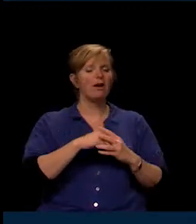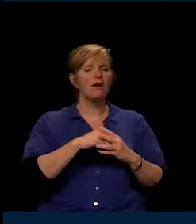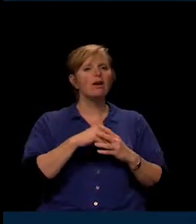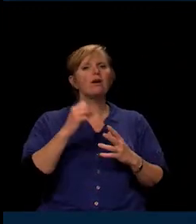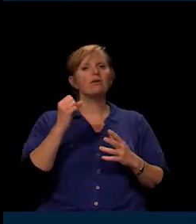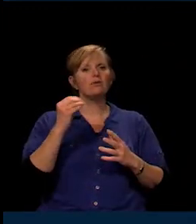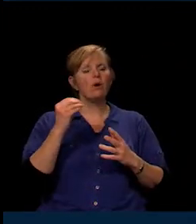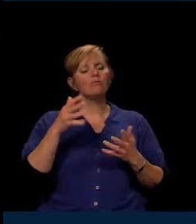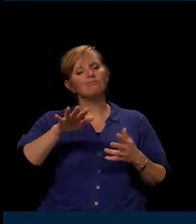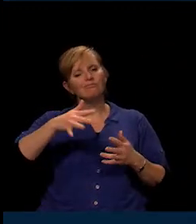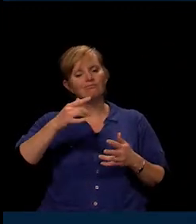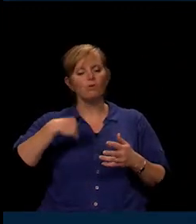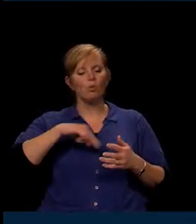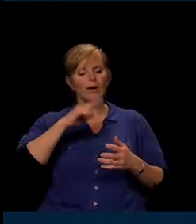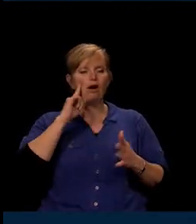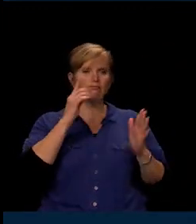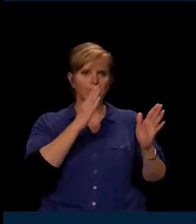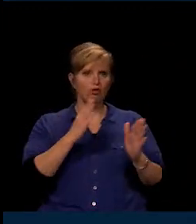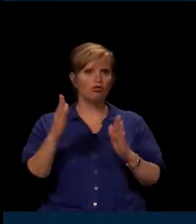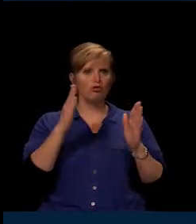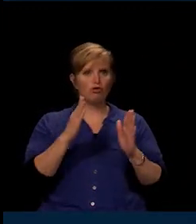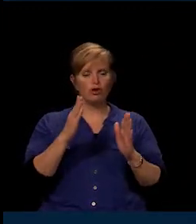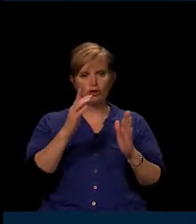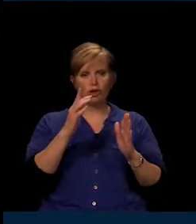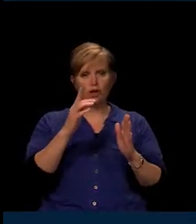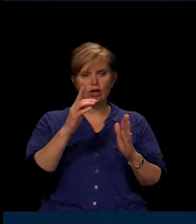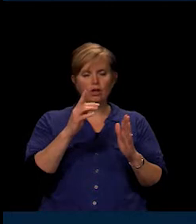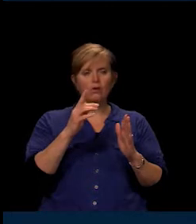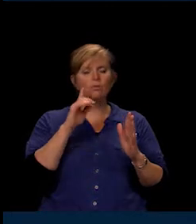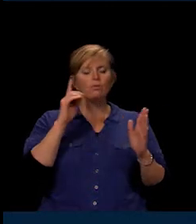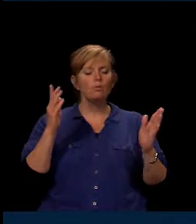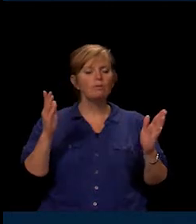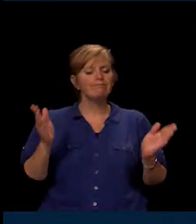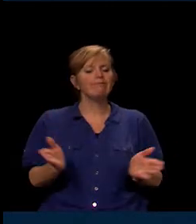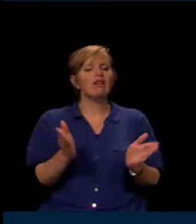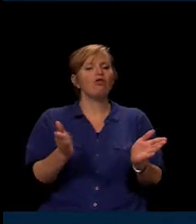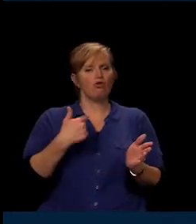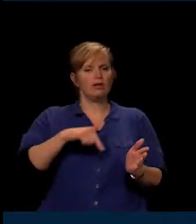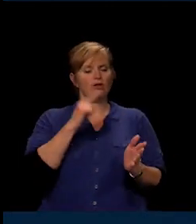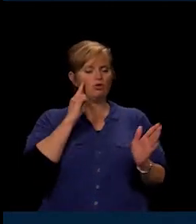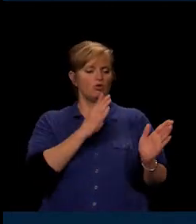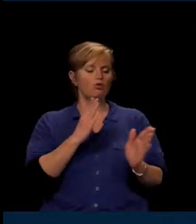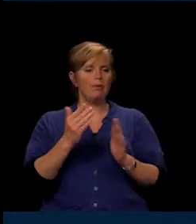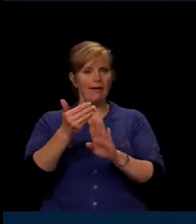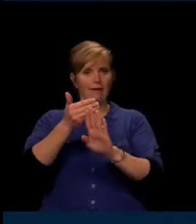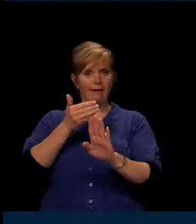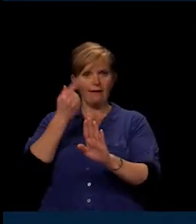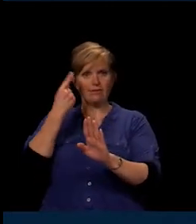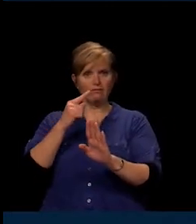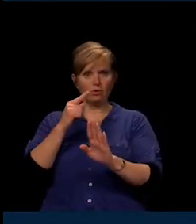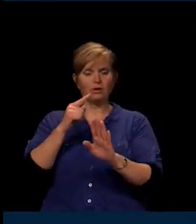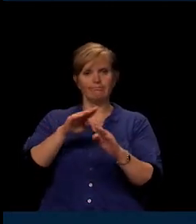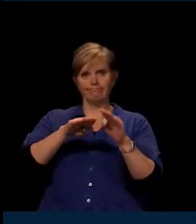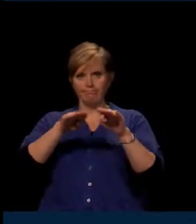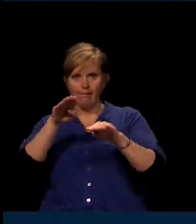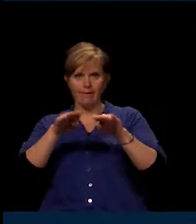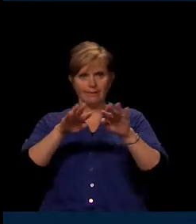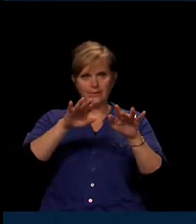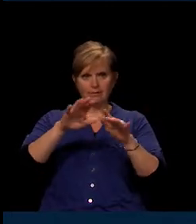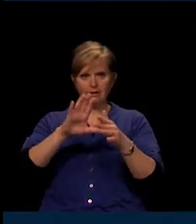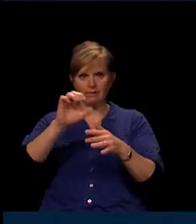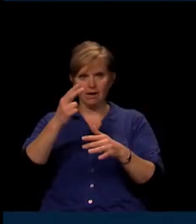to plan ahead with cash flow and build balances for cash flow. Yet now there are discussions about sweeping.